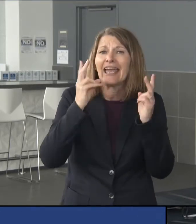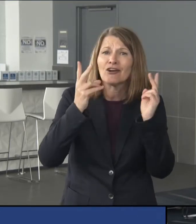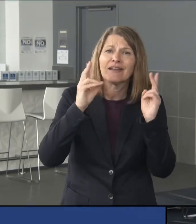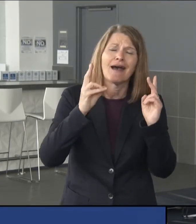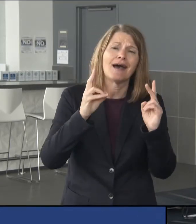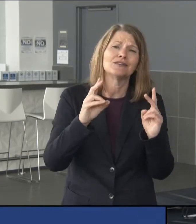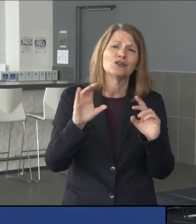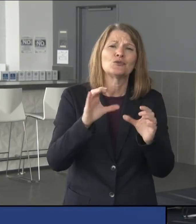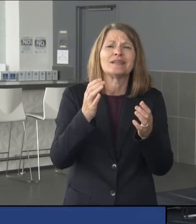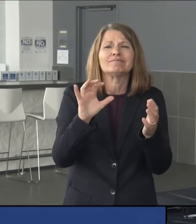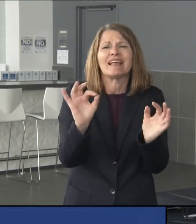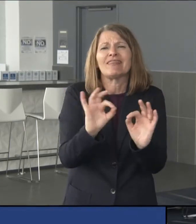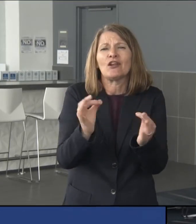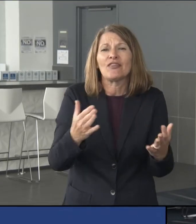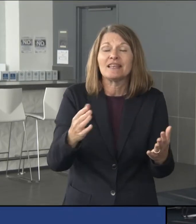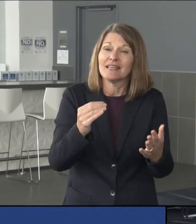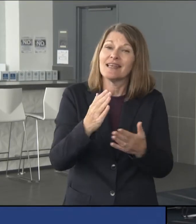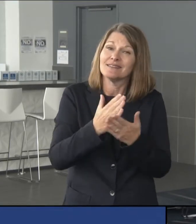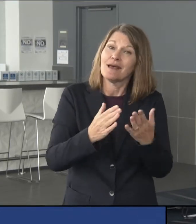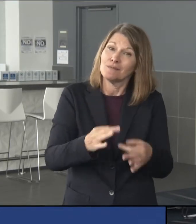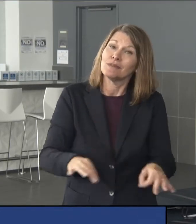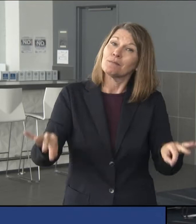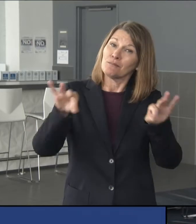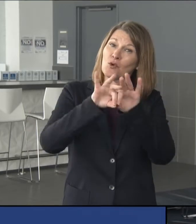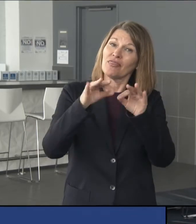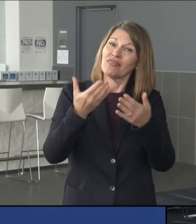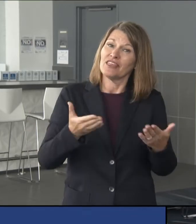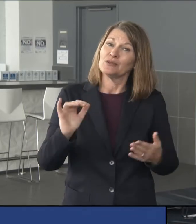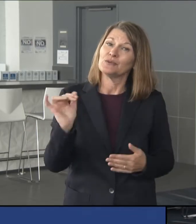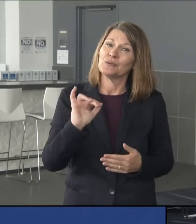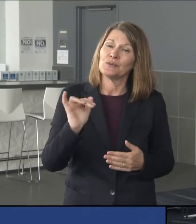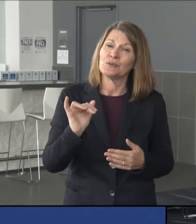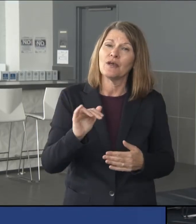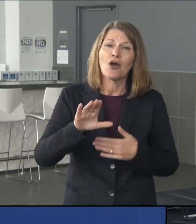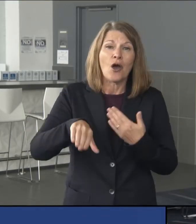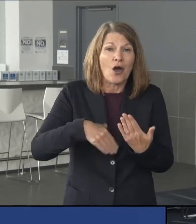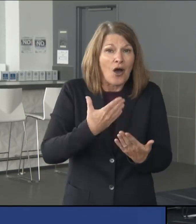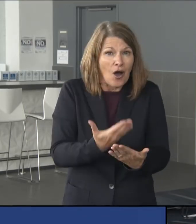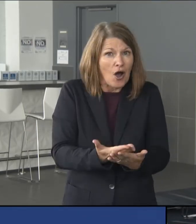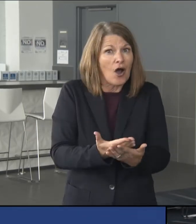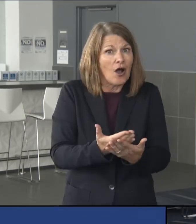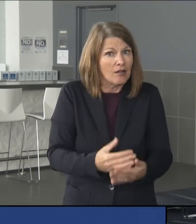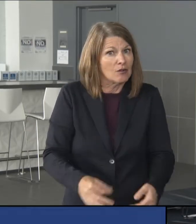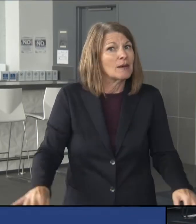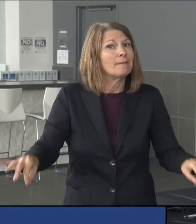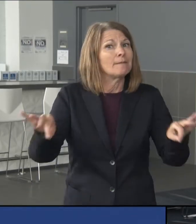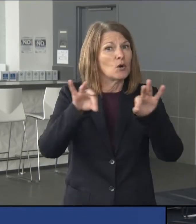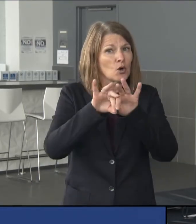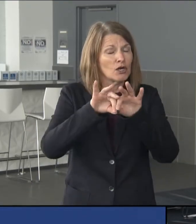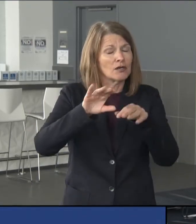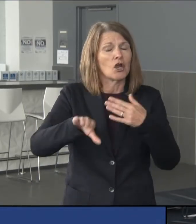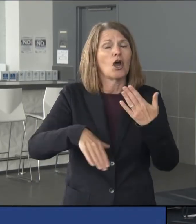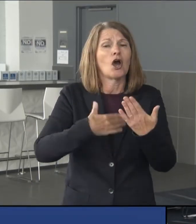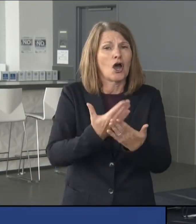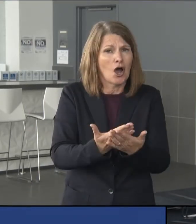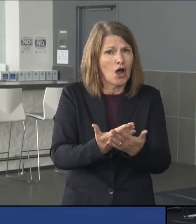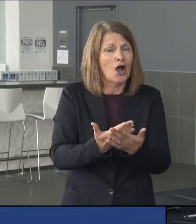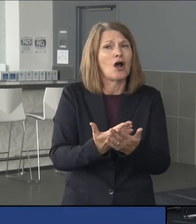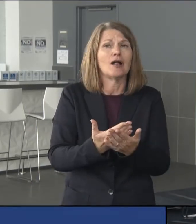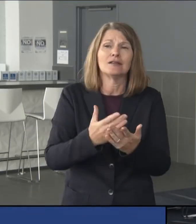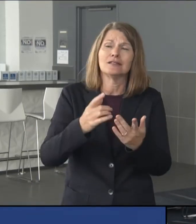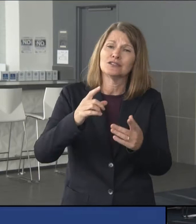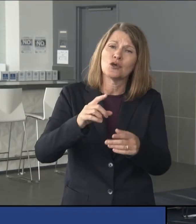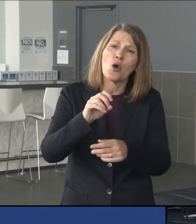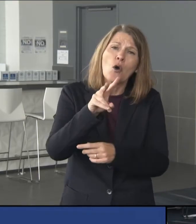doing little things, and doing some big things. All is important and all is overdue.